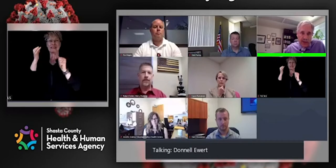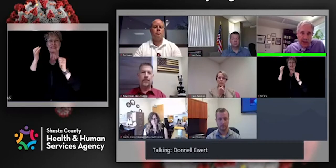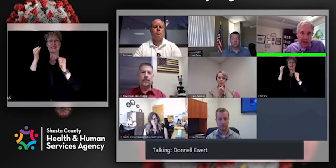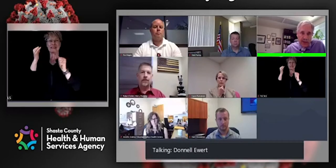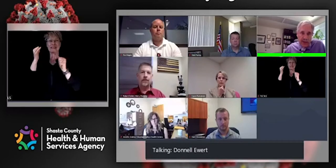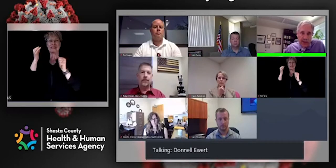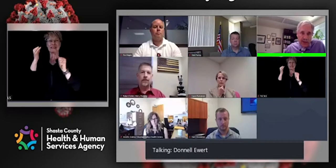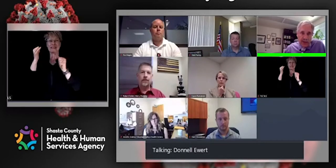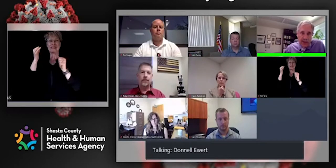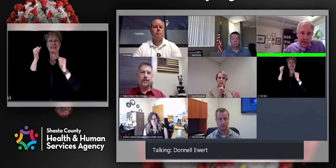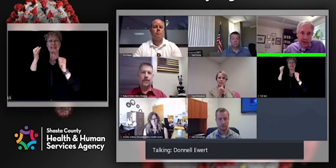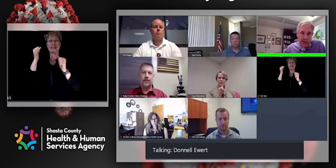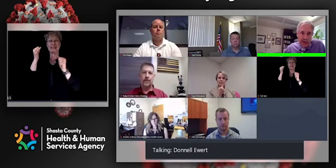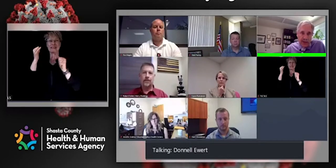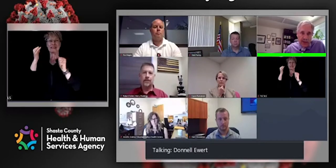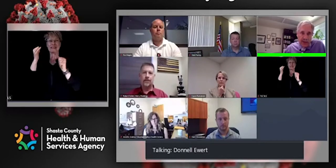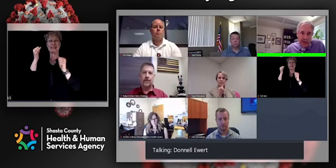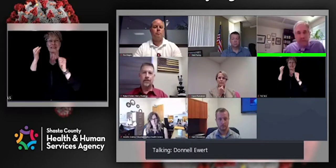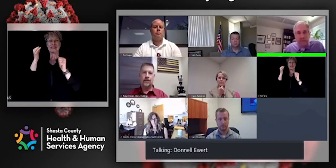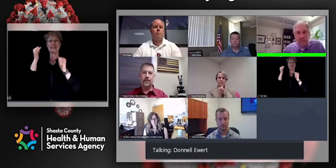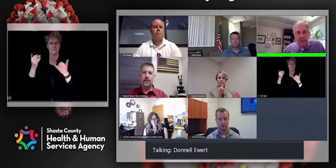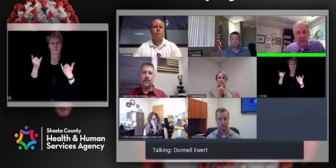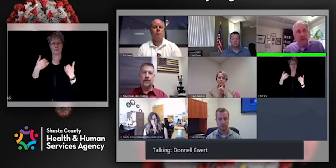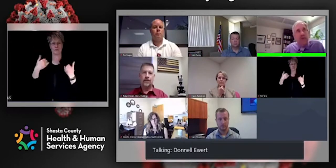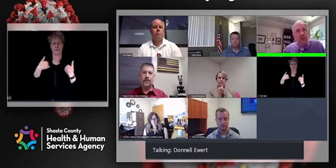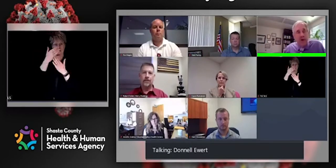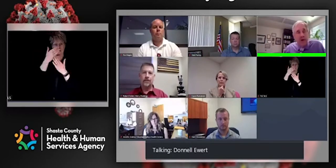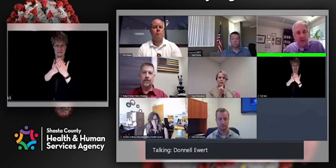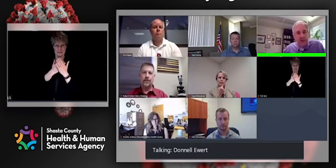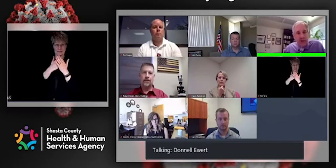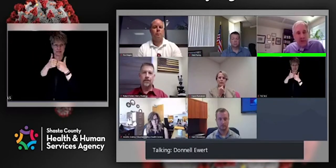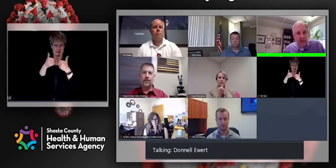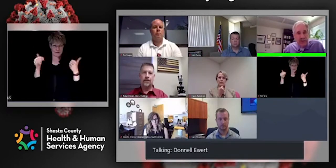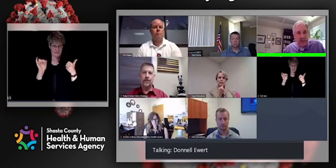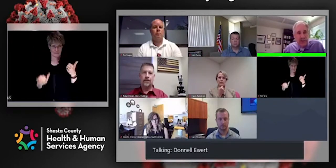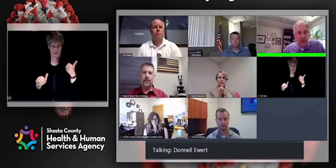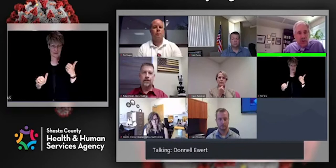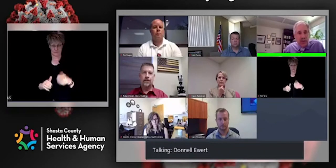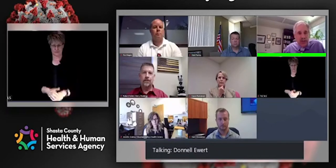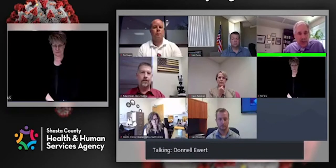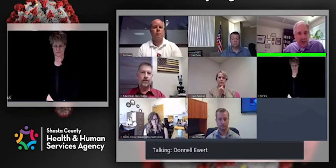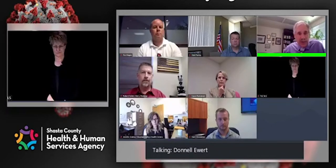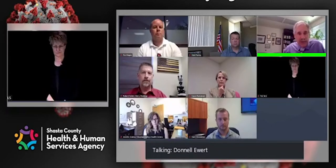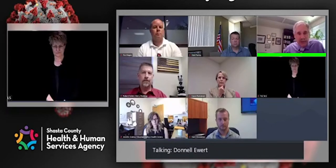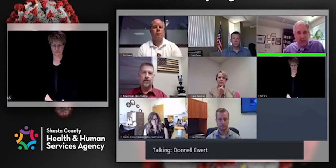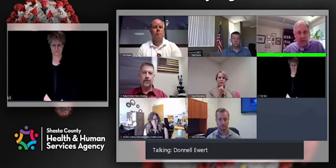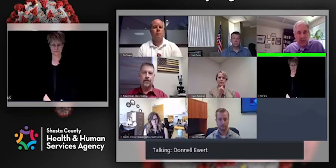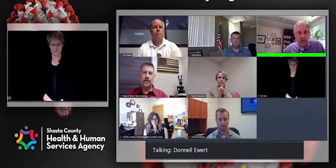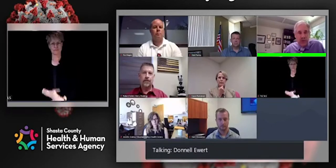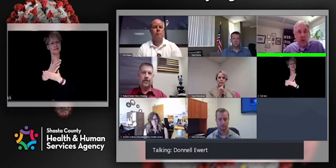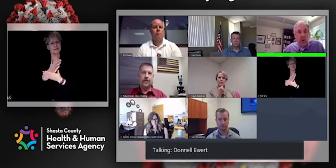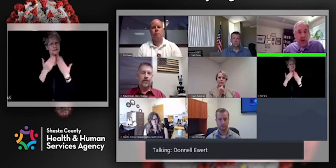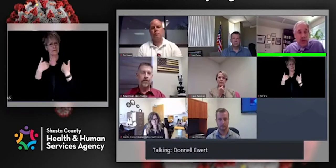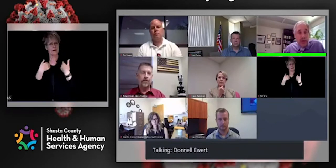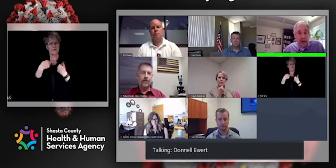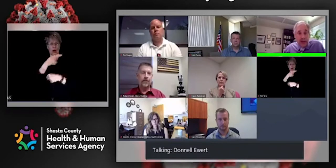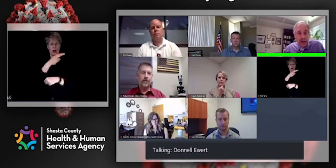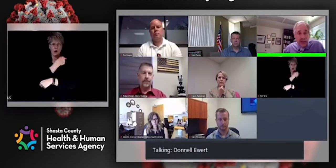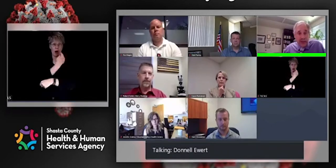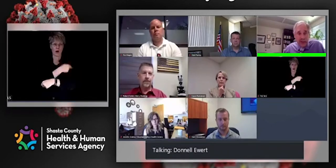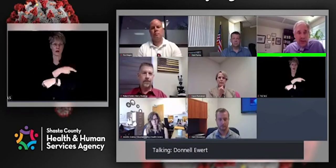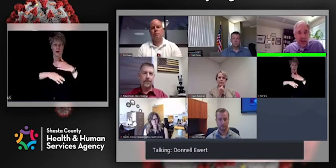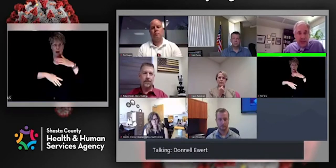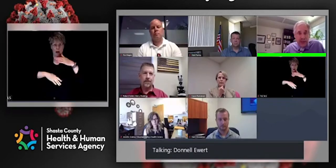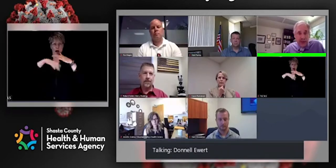is a list of counties that have very concerning incidents or hospital capacity issues. We are